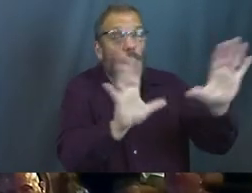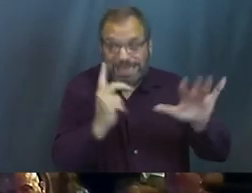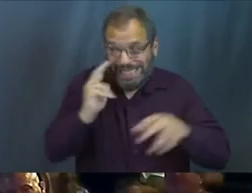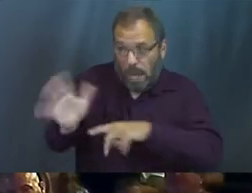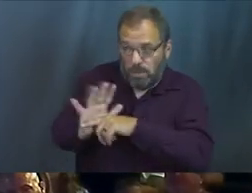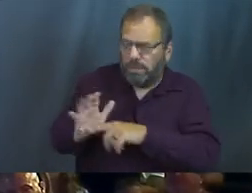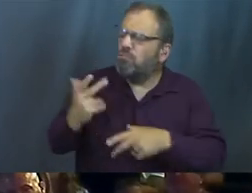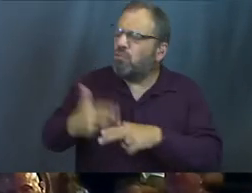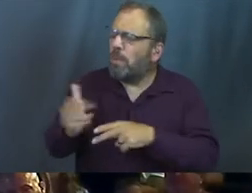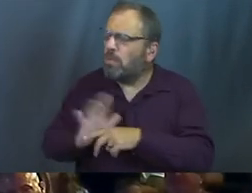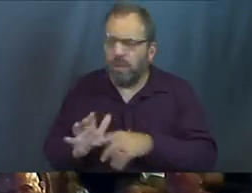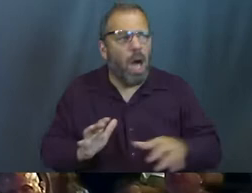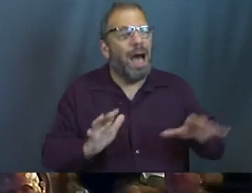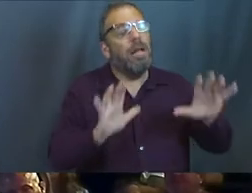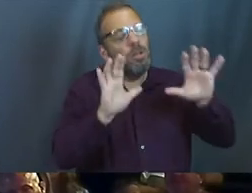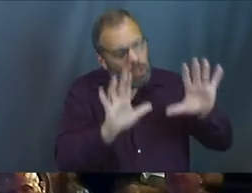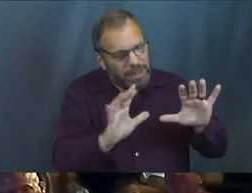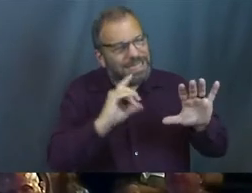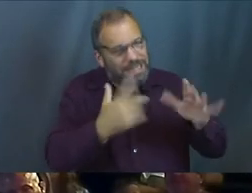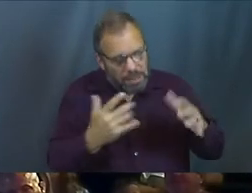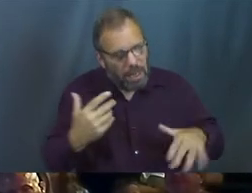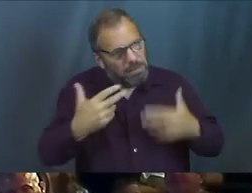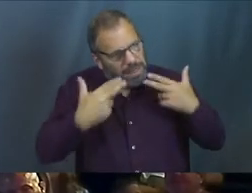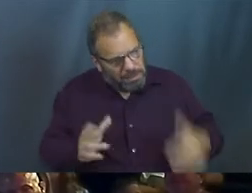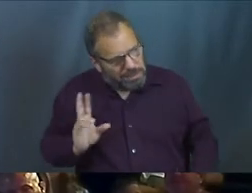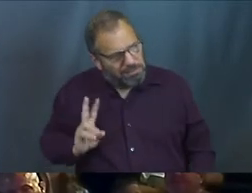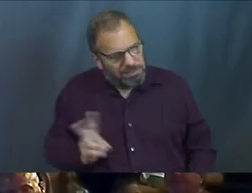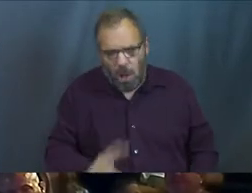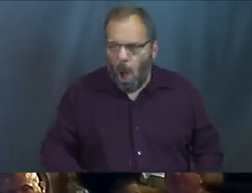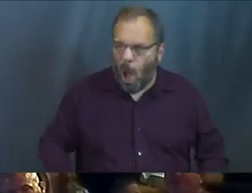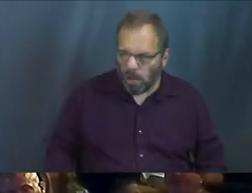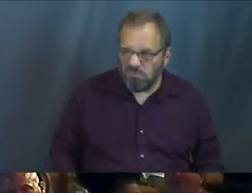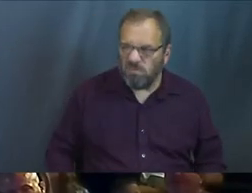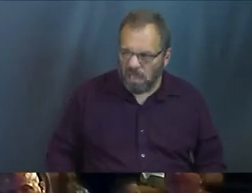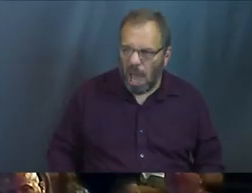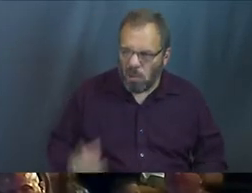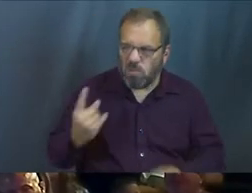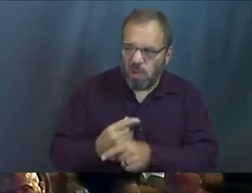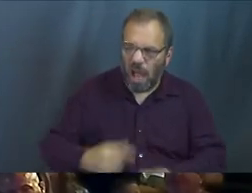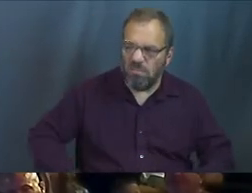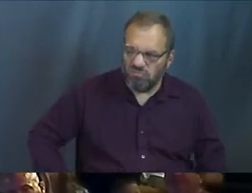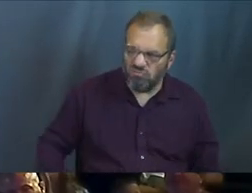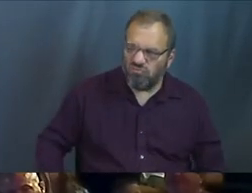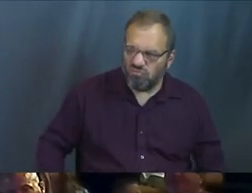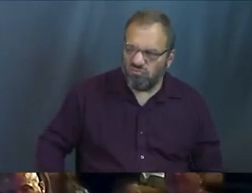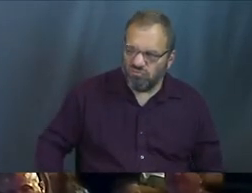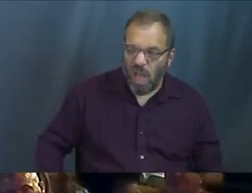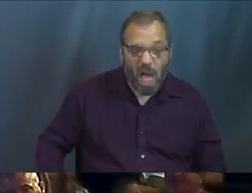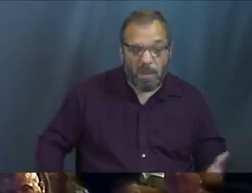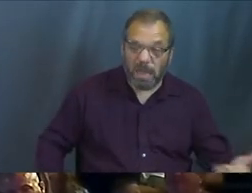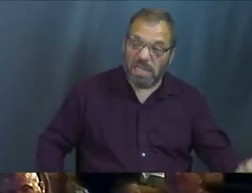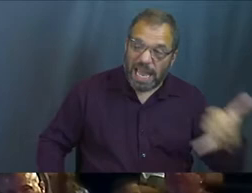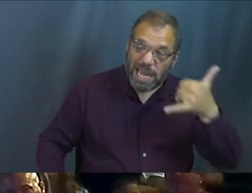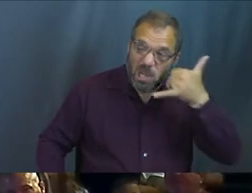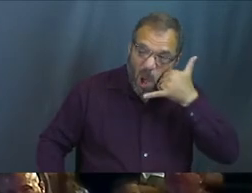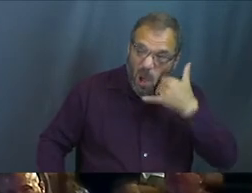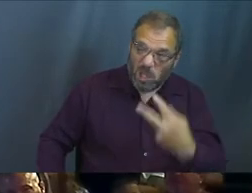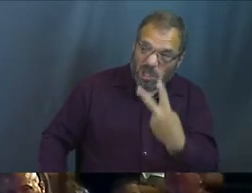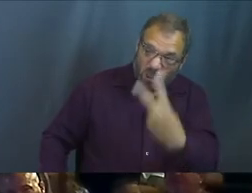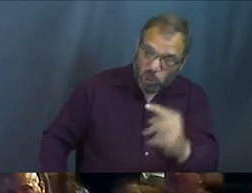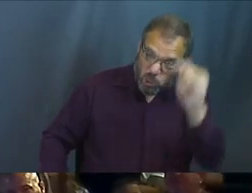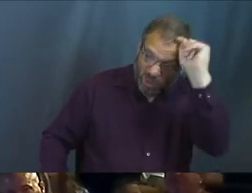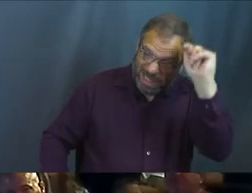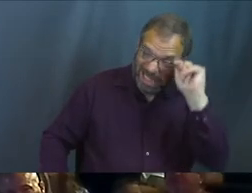just saw this movie. What movie? You I was like, all right, look, man. Seriously, we're innocent. We're just walking home. He's like, oh, really? Because I just got a few calls that there's two